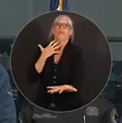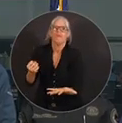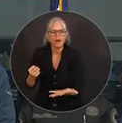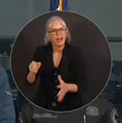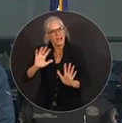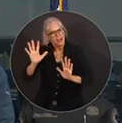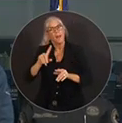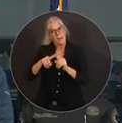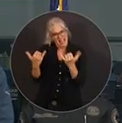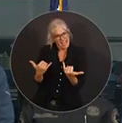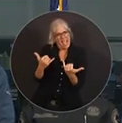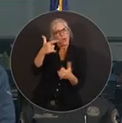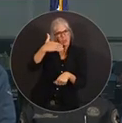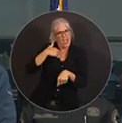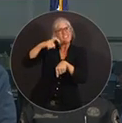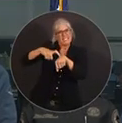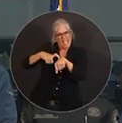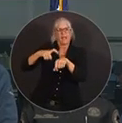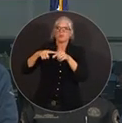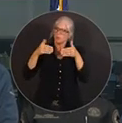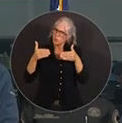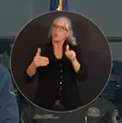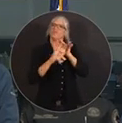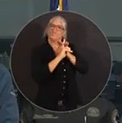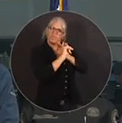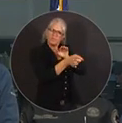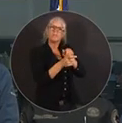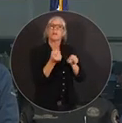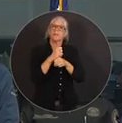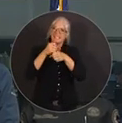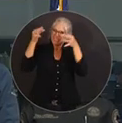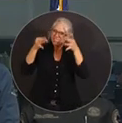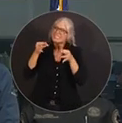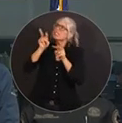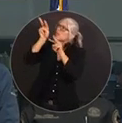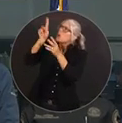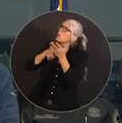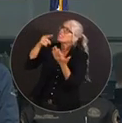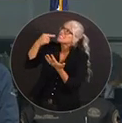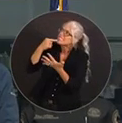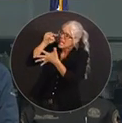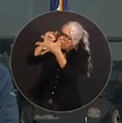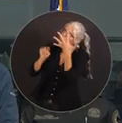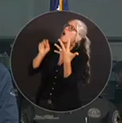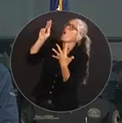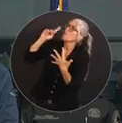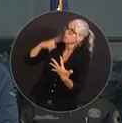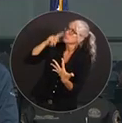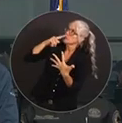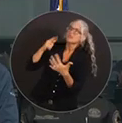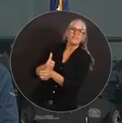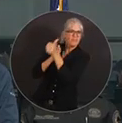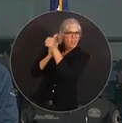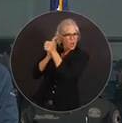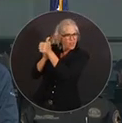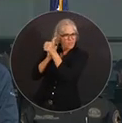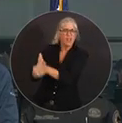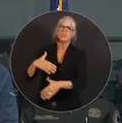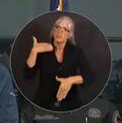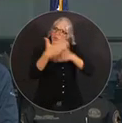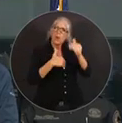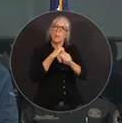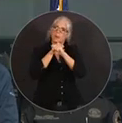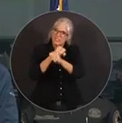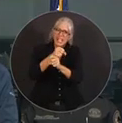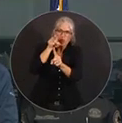time today to make the decision to heed any evacuation orders and to do what you need to do to protect yourself and your family.